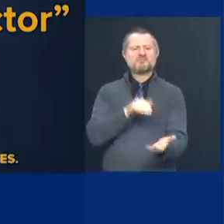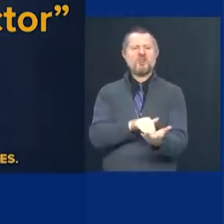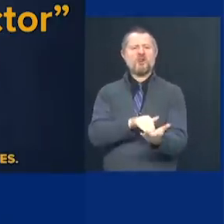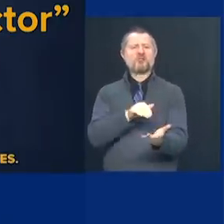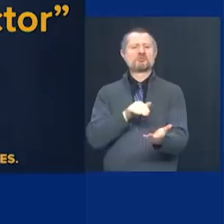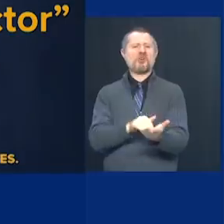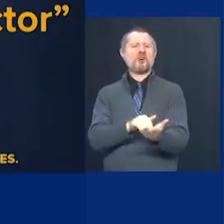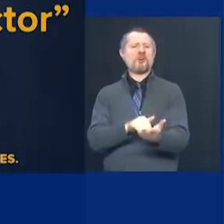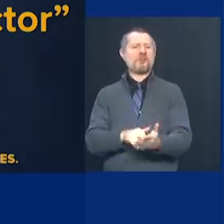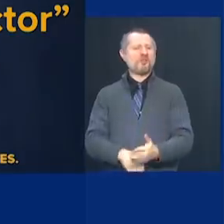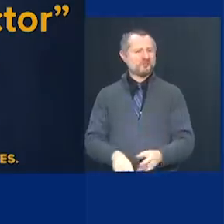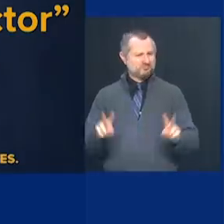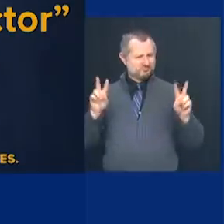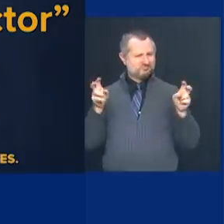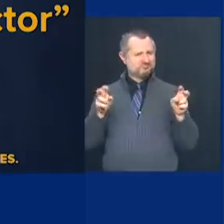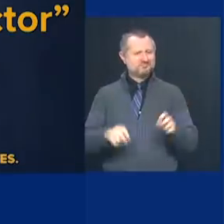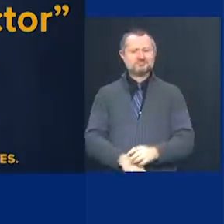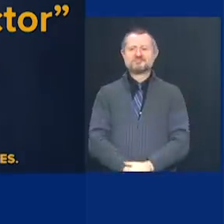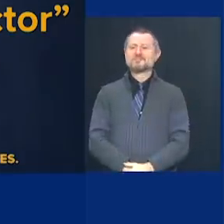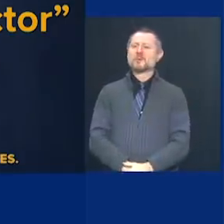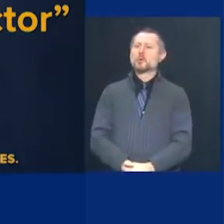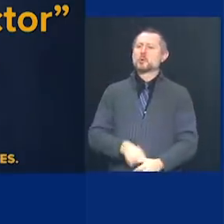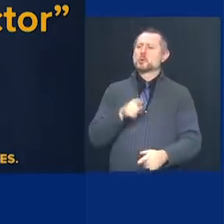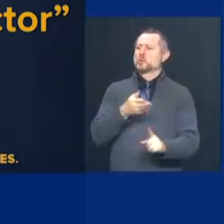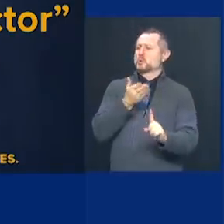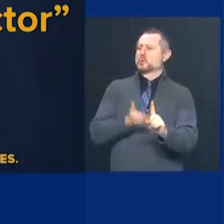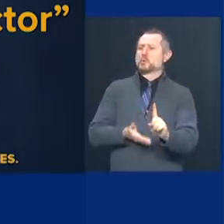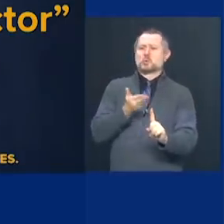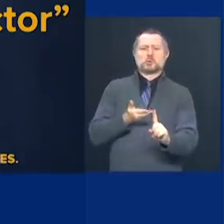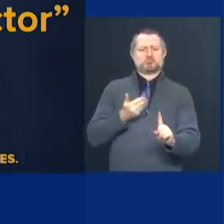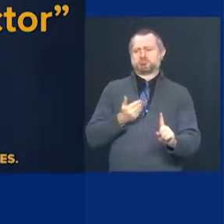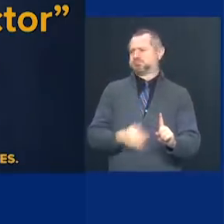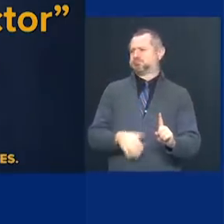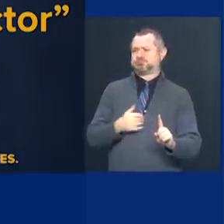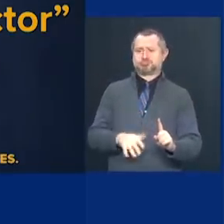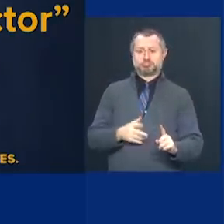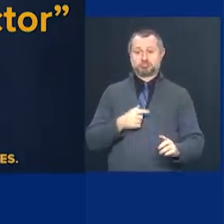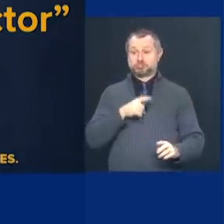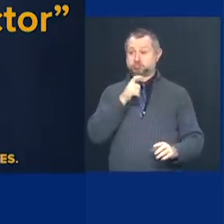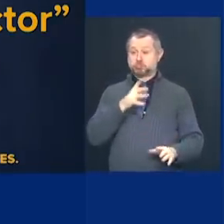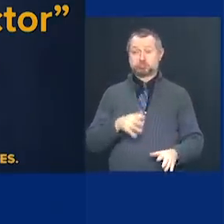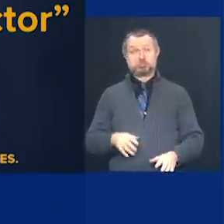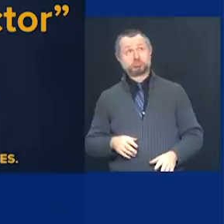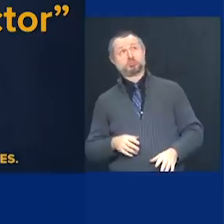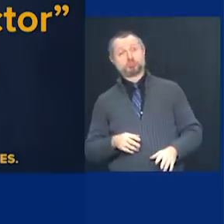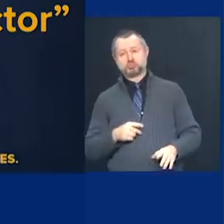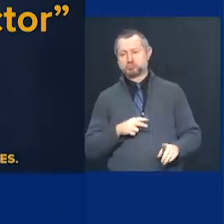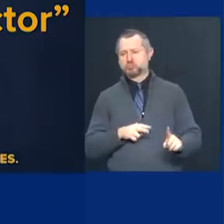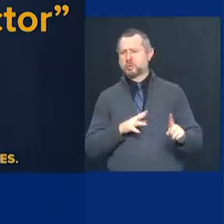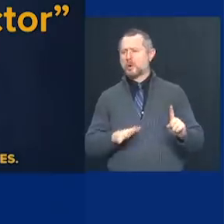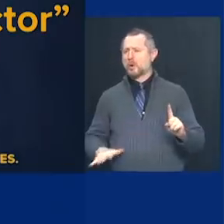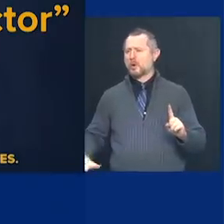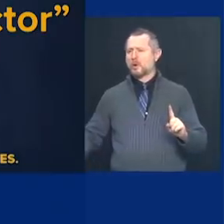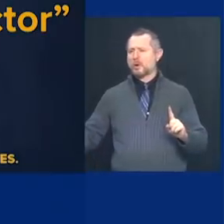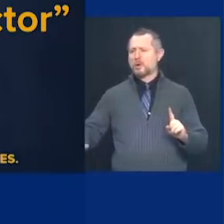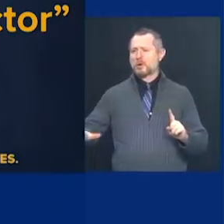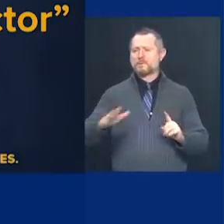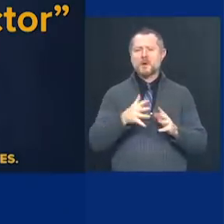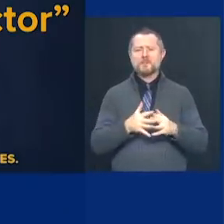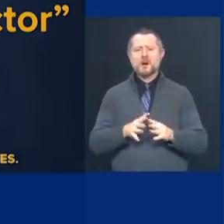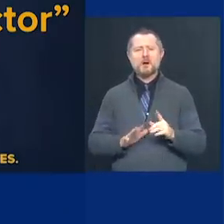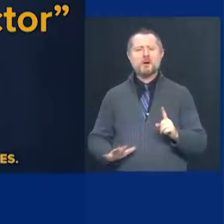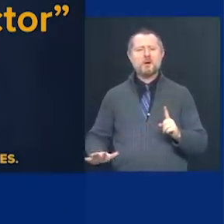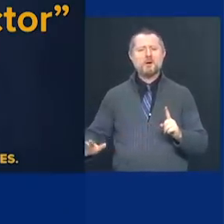was probably the singular voice, in my opinion, as a medical professional who